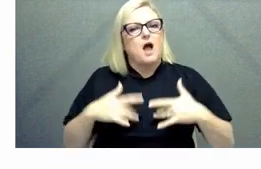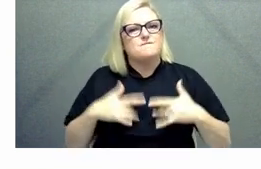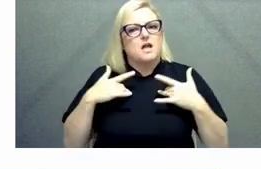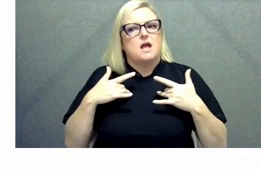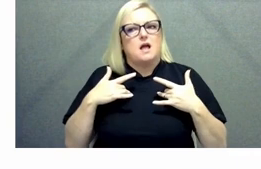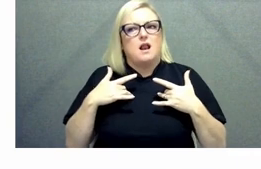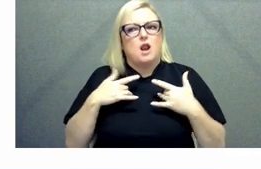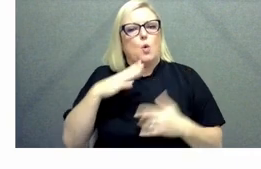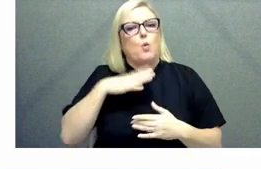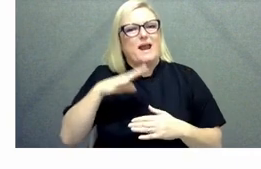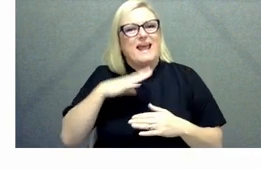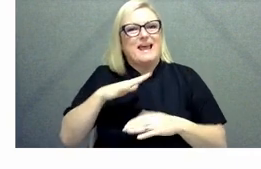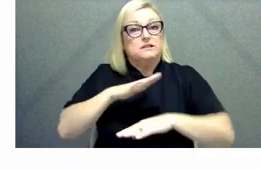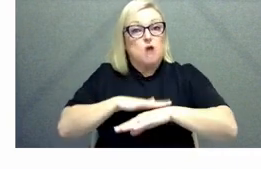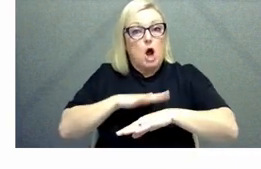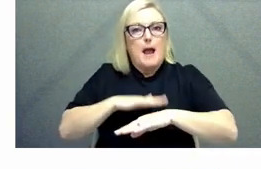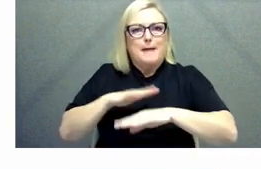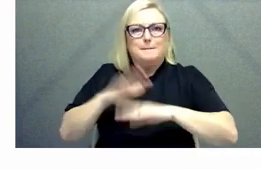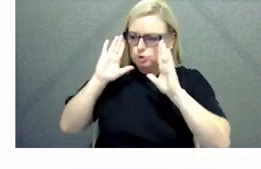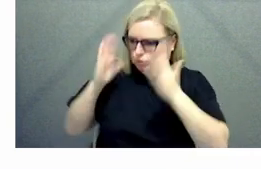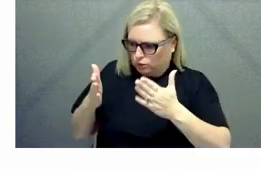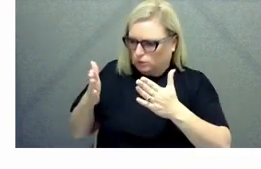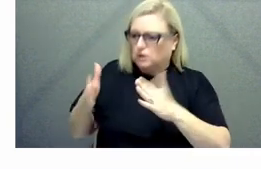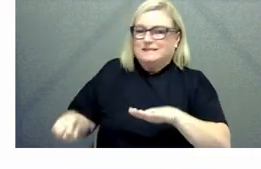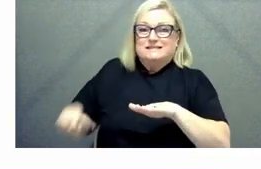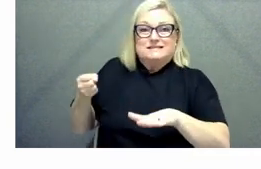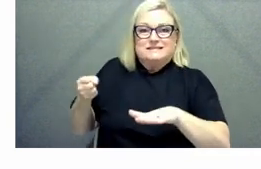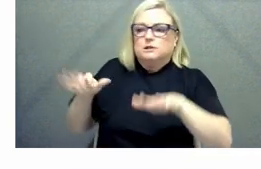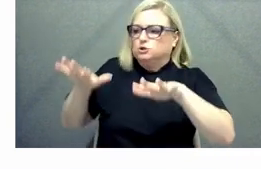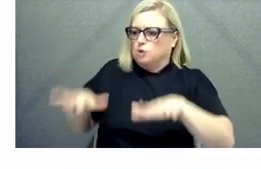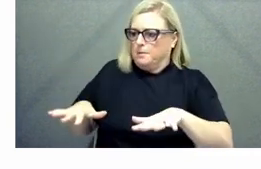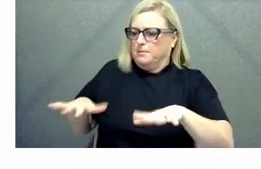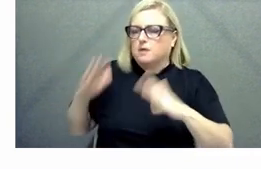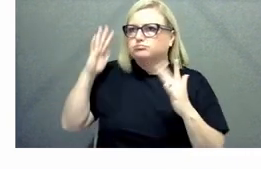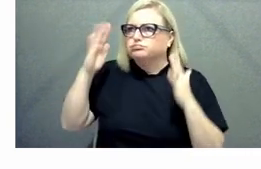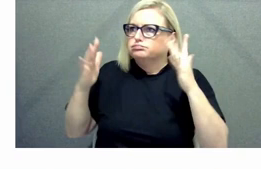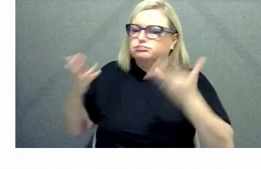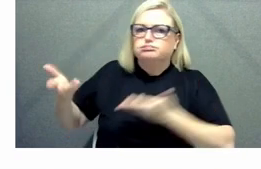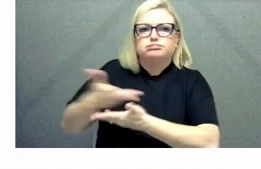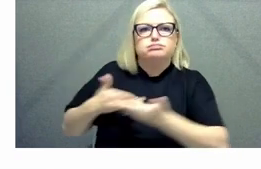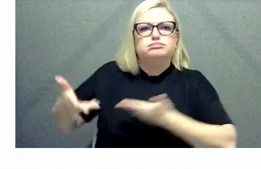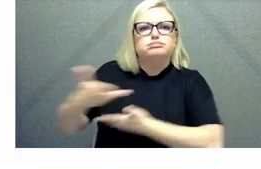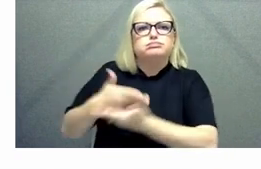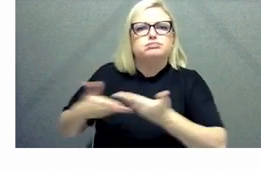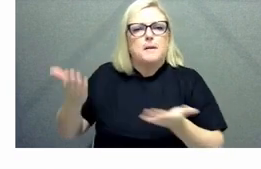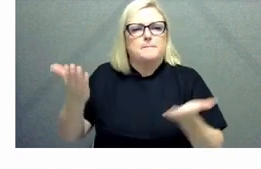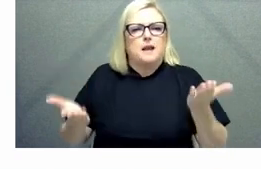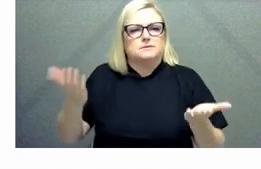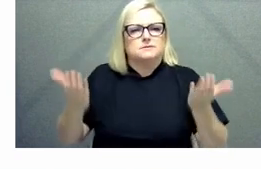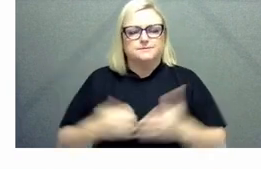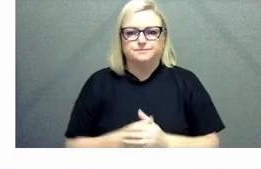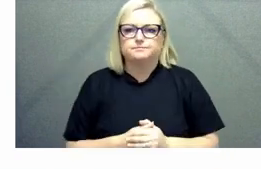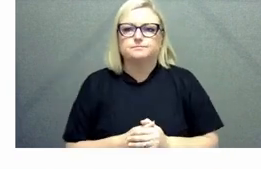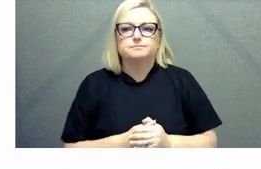having that focus time and finding that focus time so we can respond to that dynamic world around us yeah that's a great reflection and